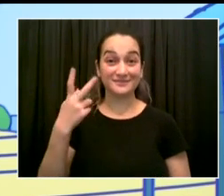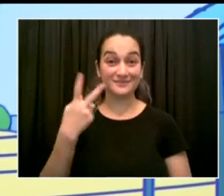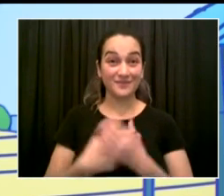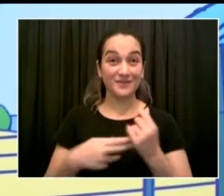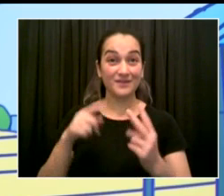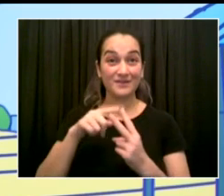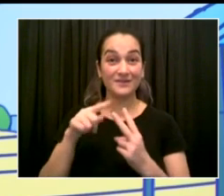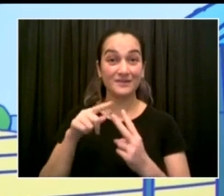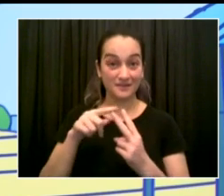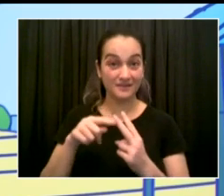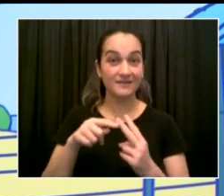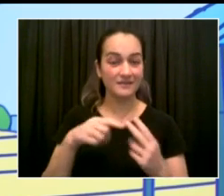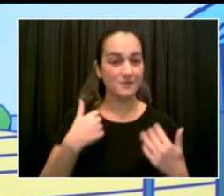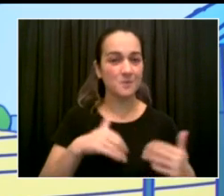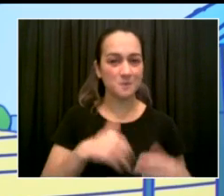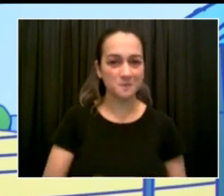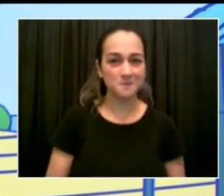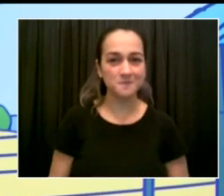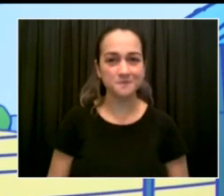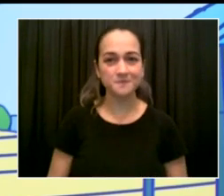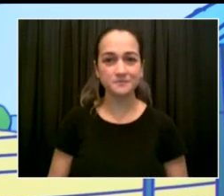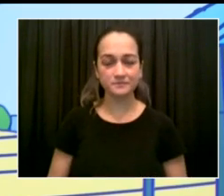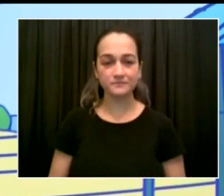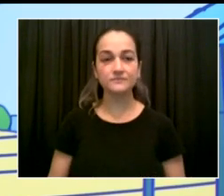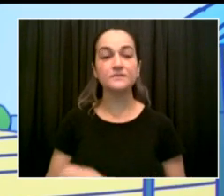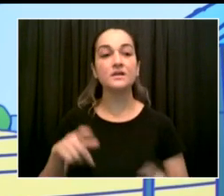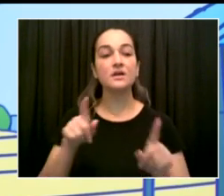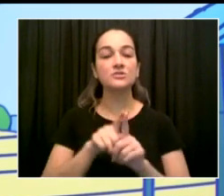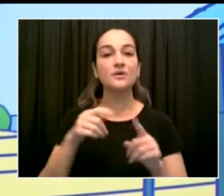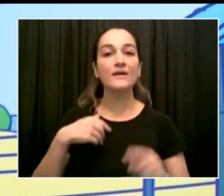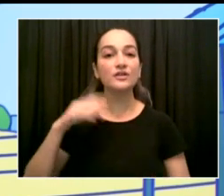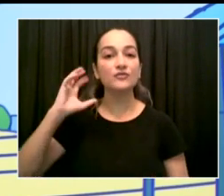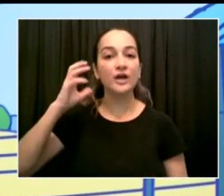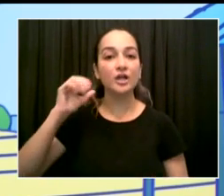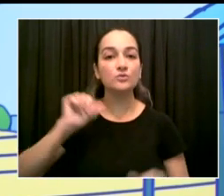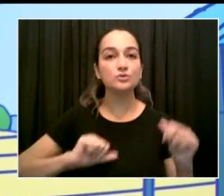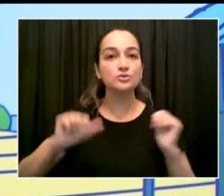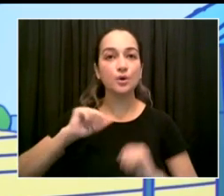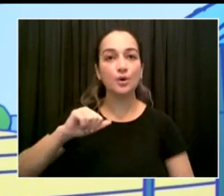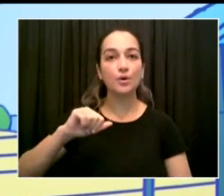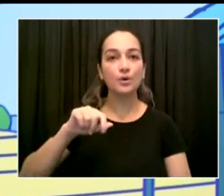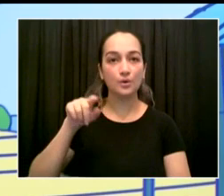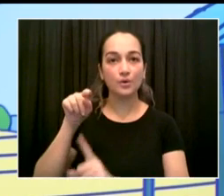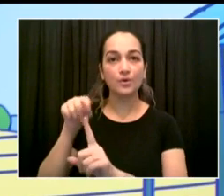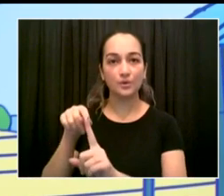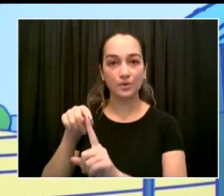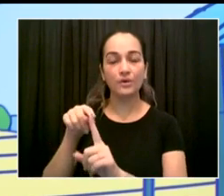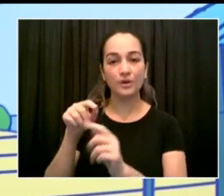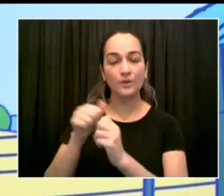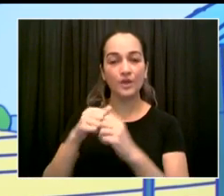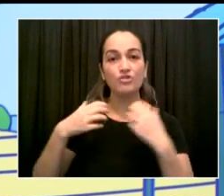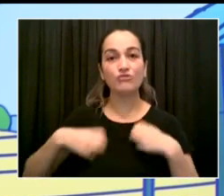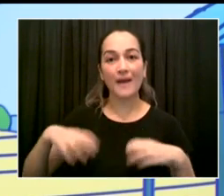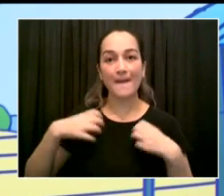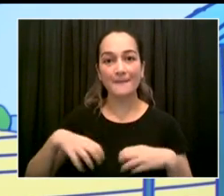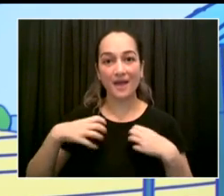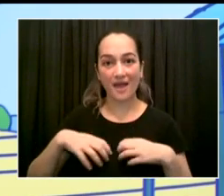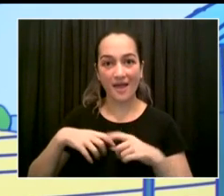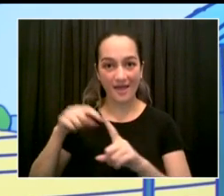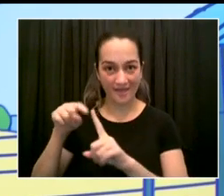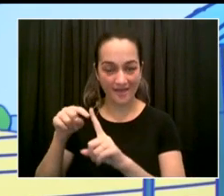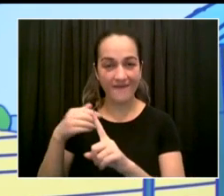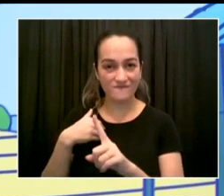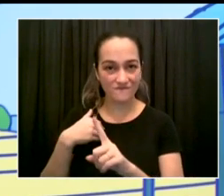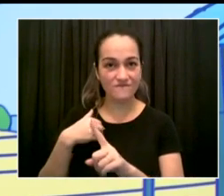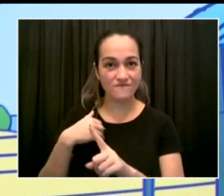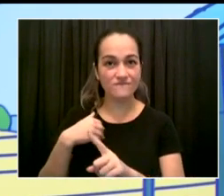Rabbi Joe Potasnik, you may know him as Rabbi Emeritus at the Congregation Mount Sinai, Brooklyn Heights. You may